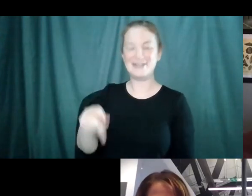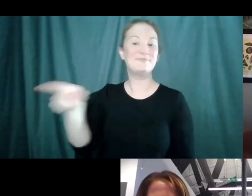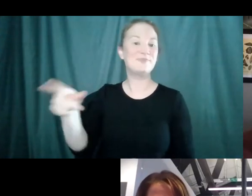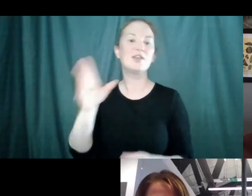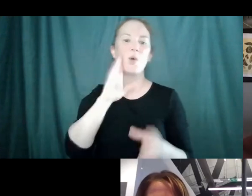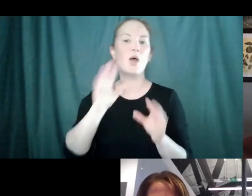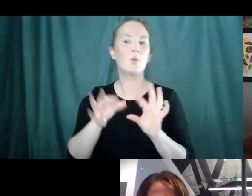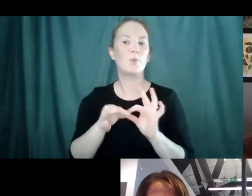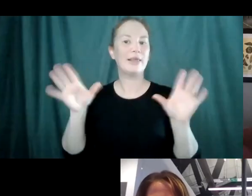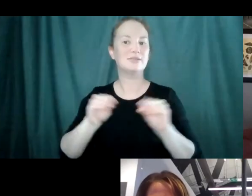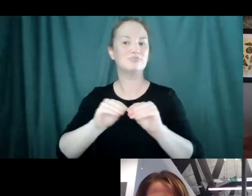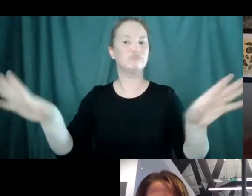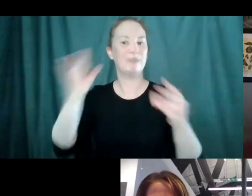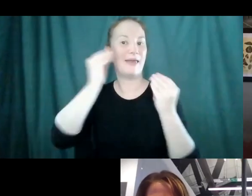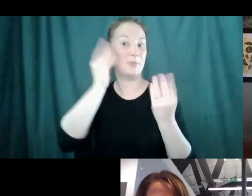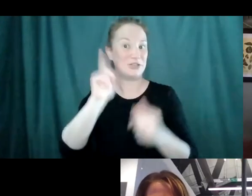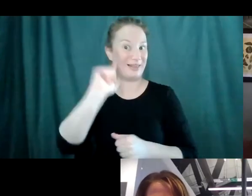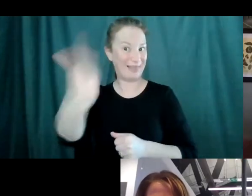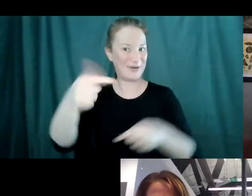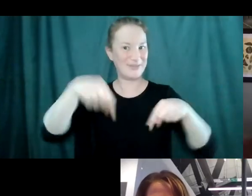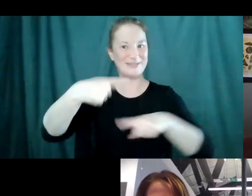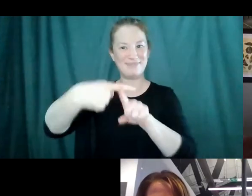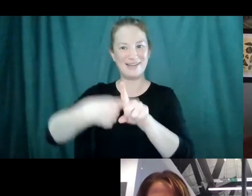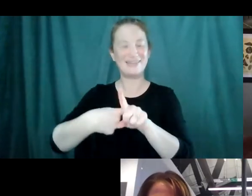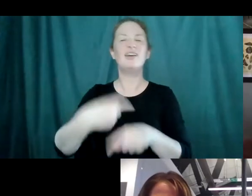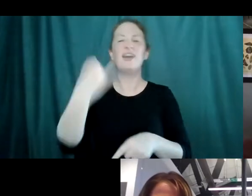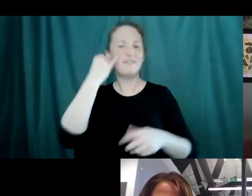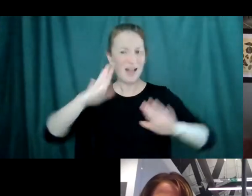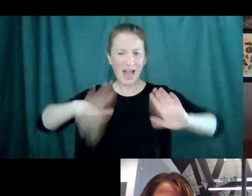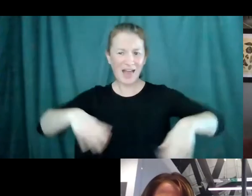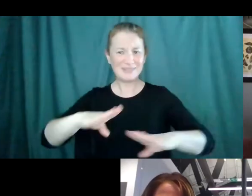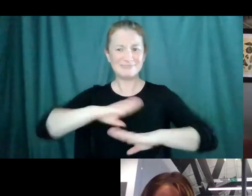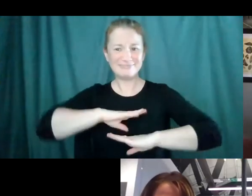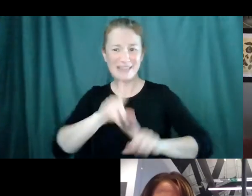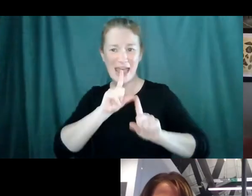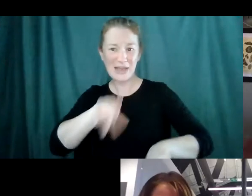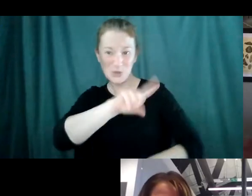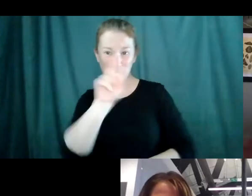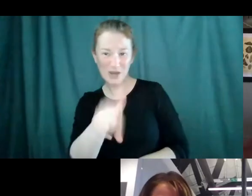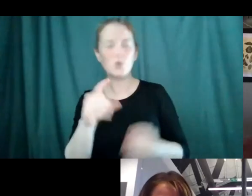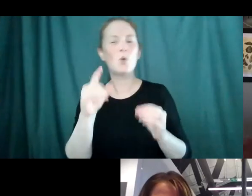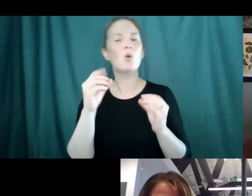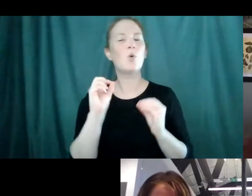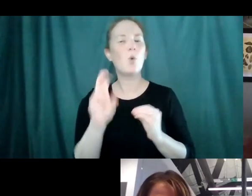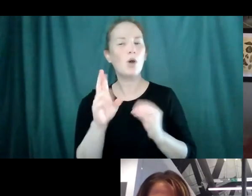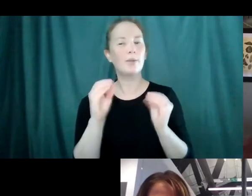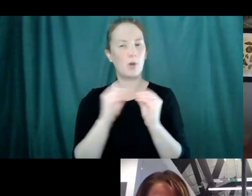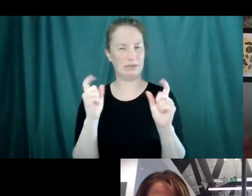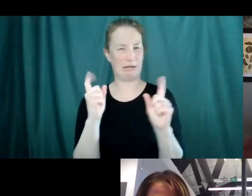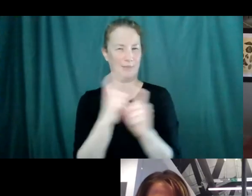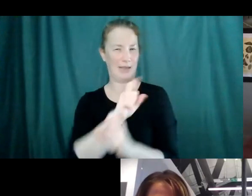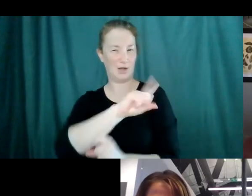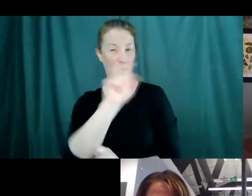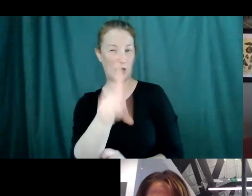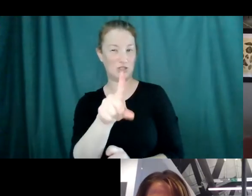So if you didn't get your question answered, or if you have a slightly more complex questions that, uh, we maybe didn't answer today because